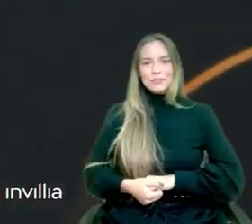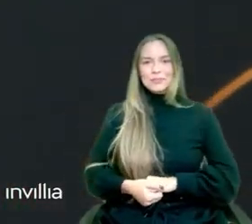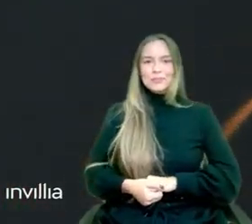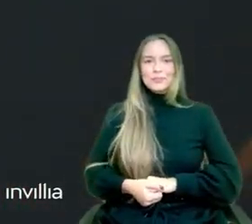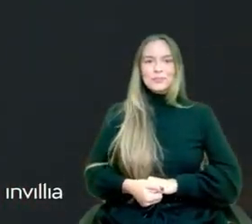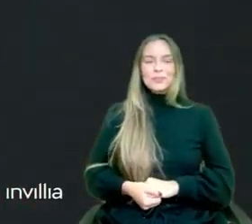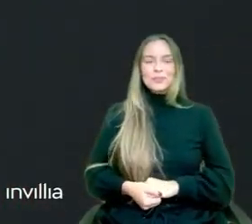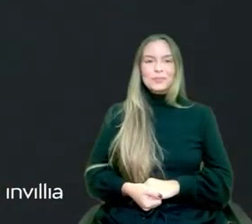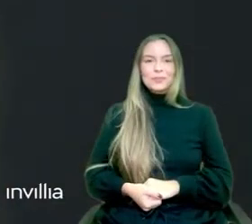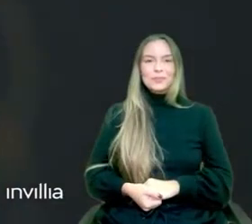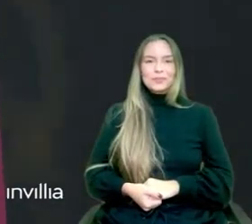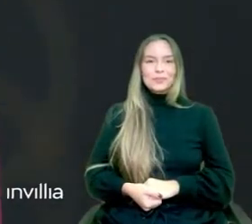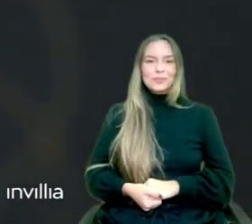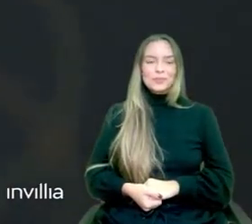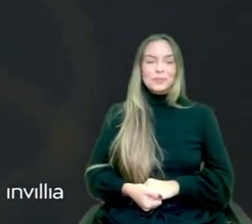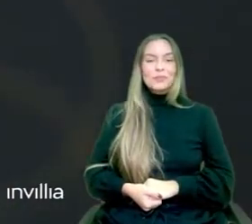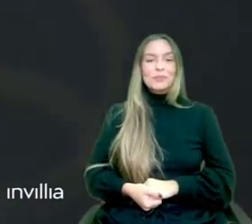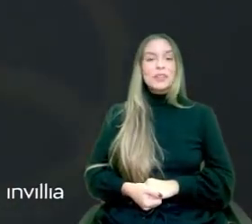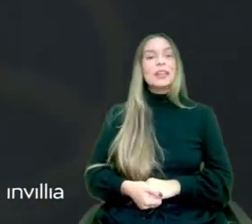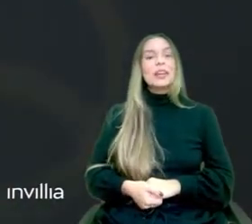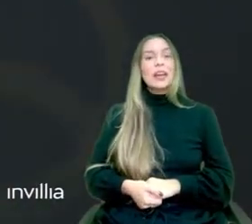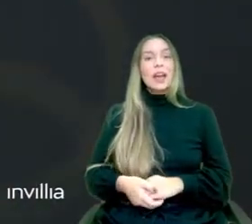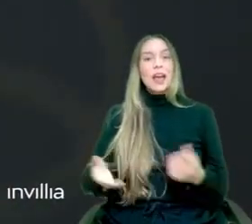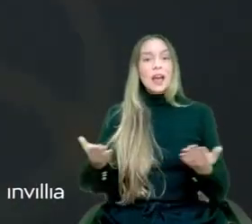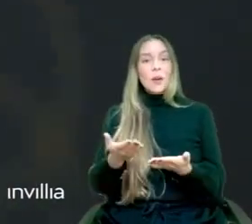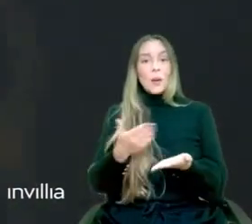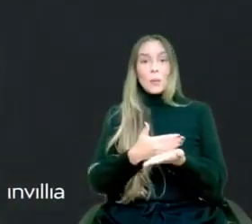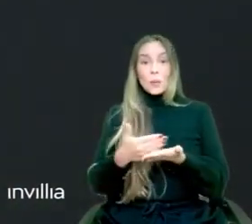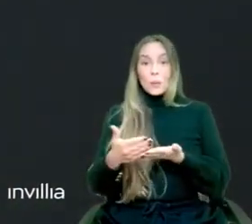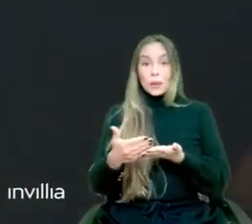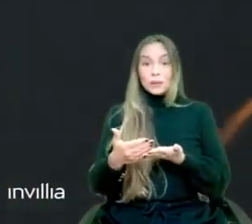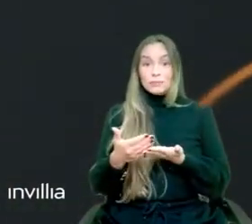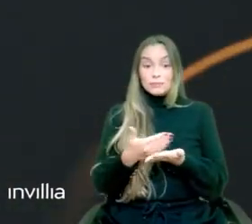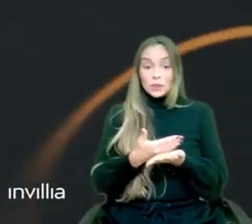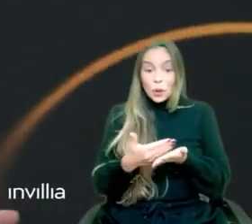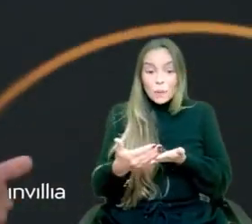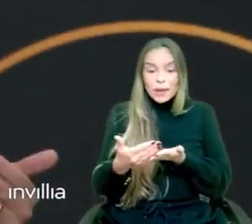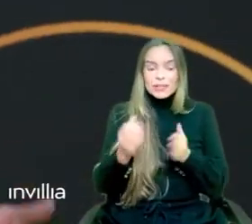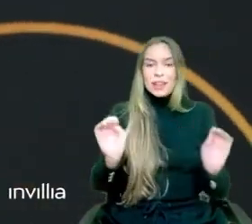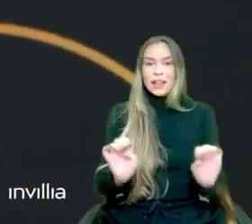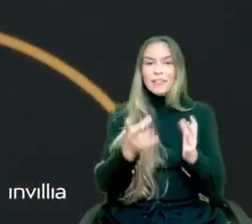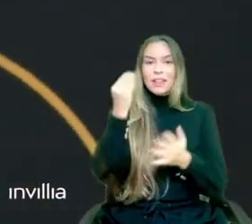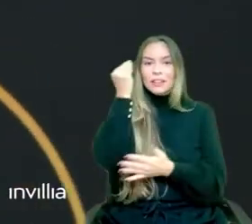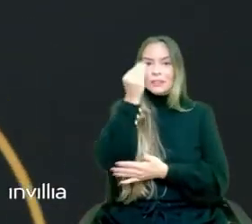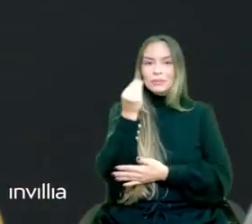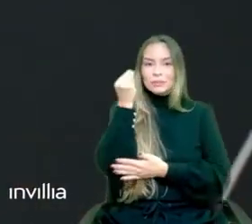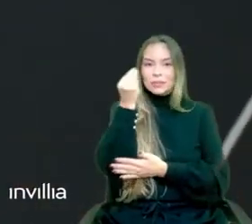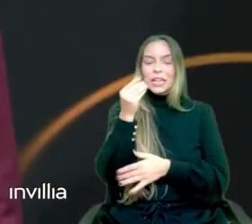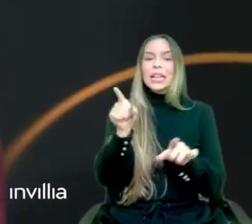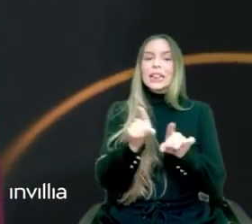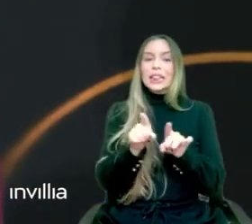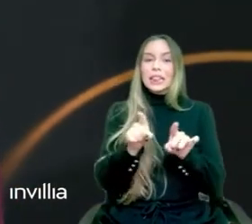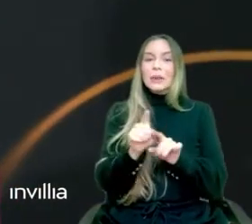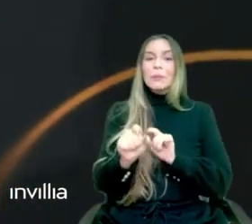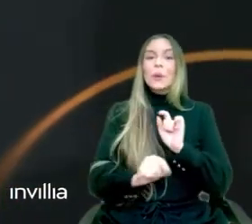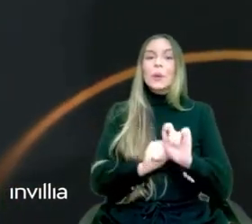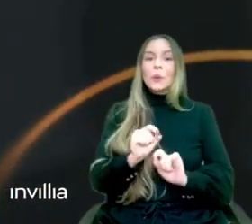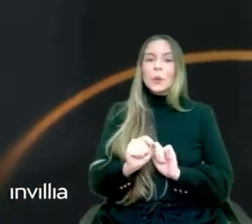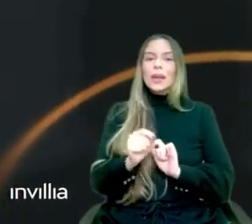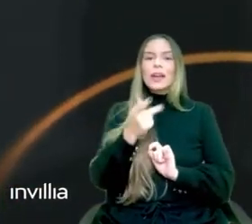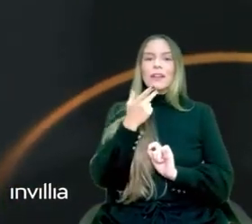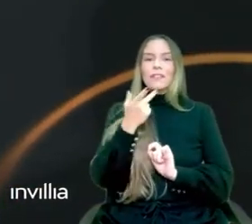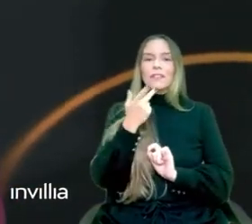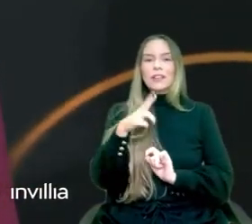As we embark on this experience, please let us embrace the transformative power of AI to drive